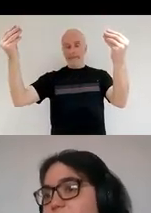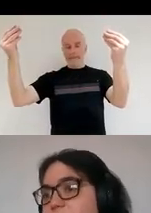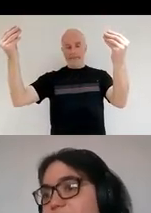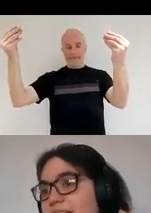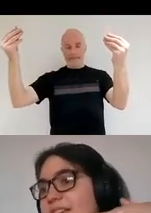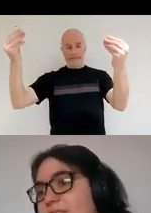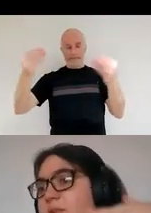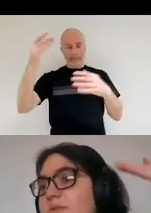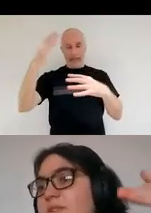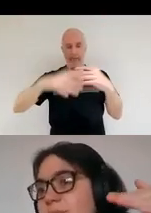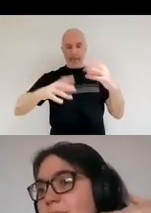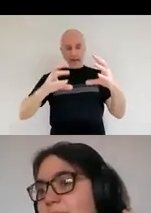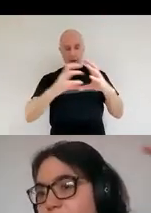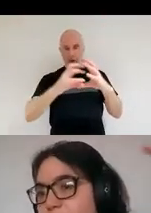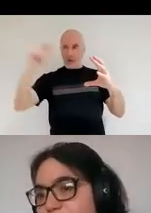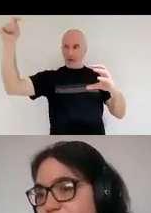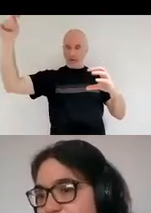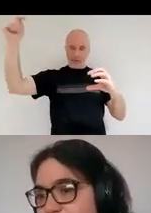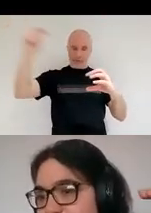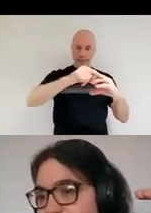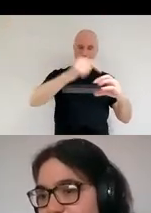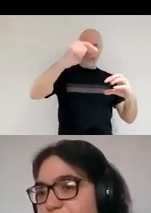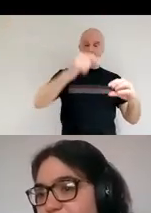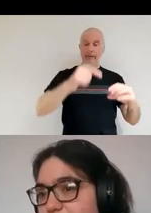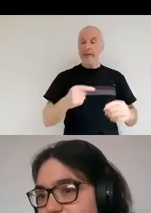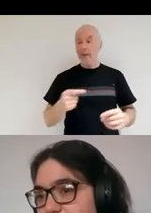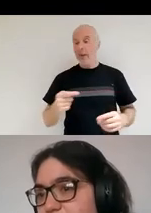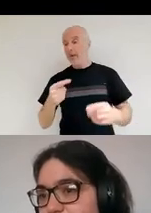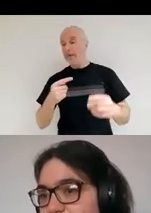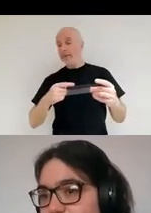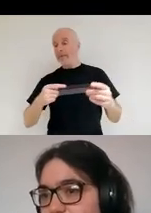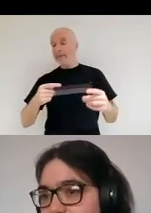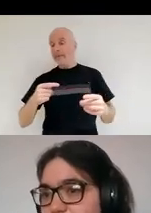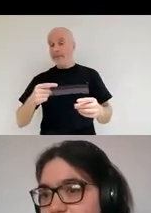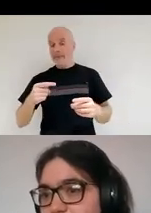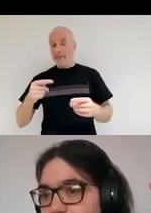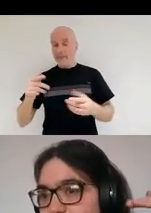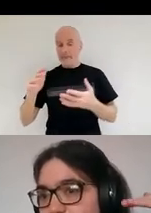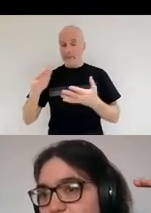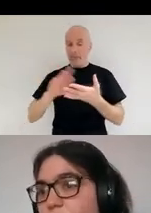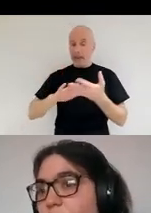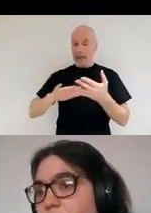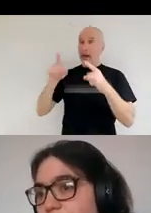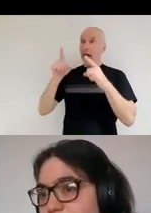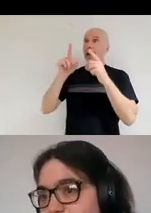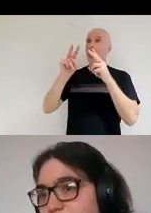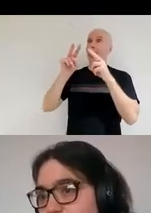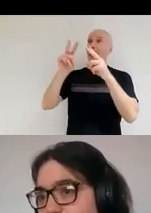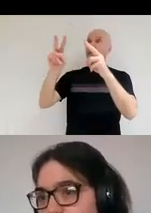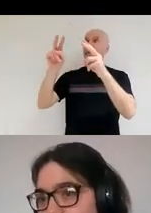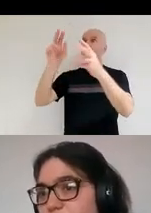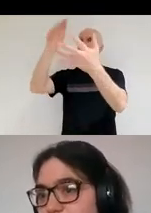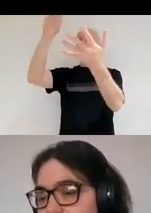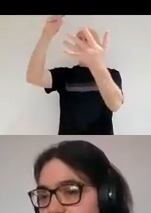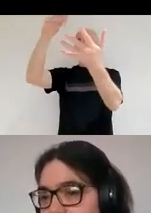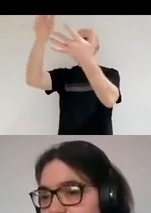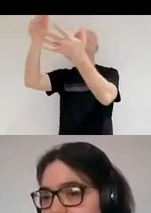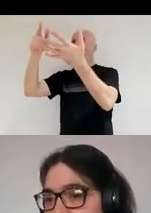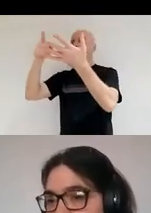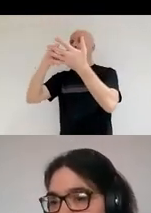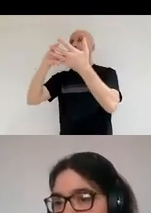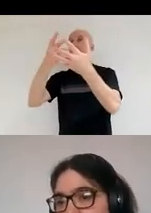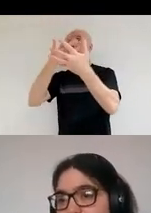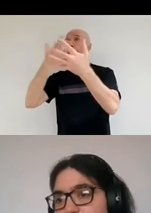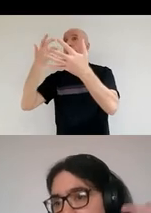just really want to get those things before they start burning, before they get to the point that they are so hot that they are just going to disappear.